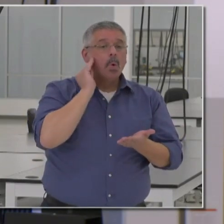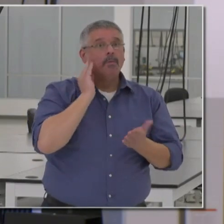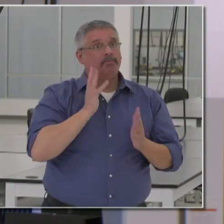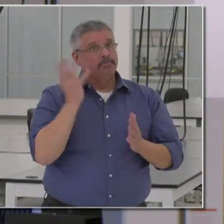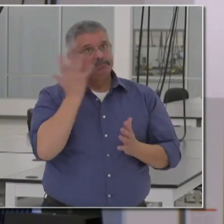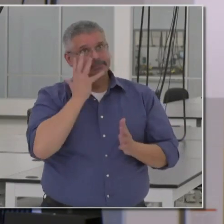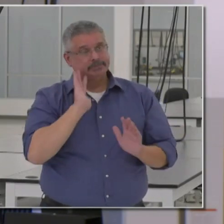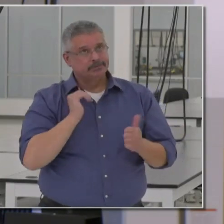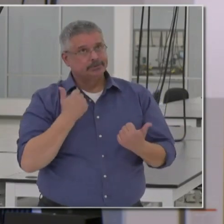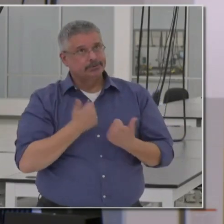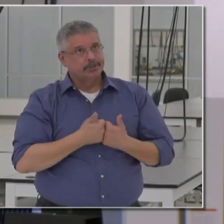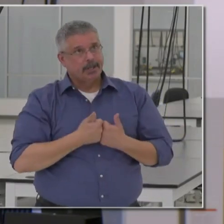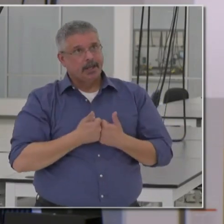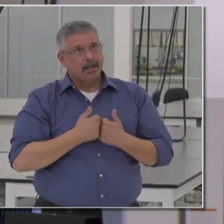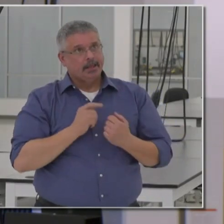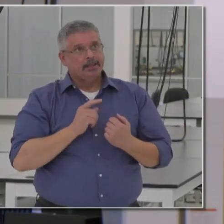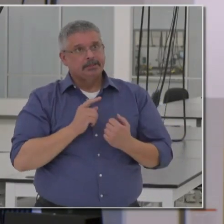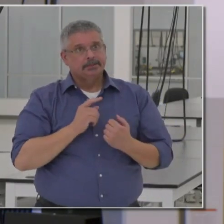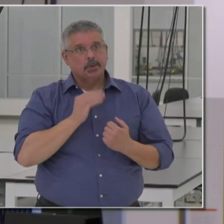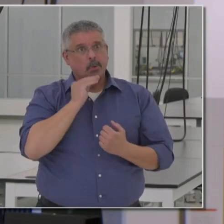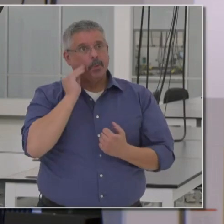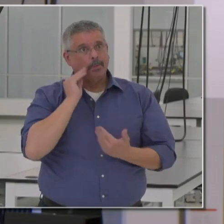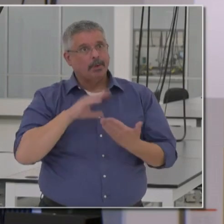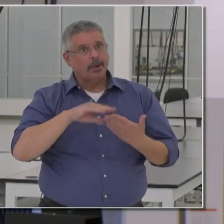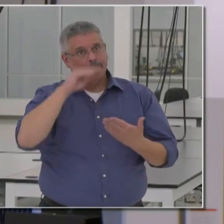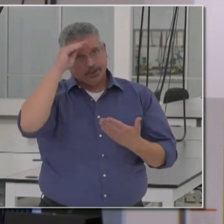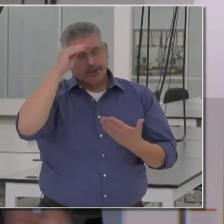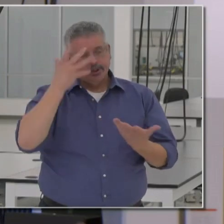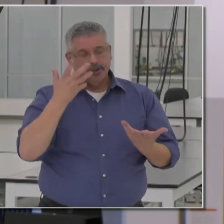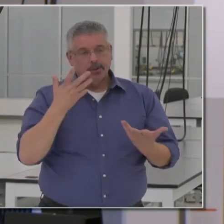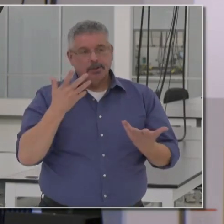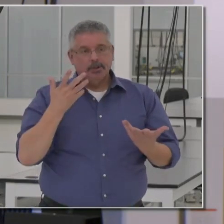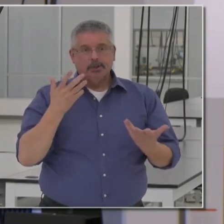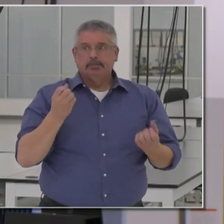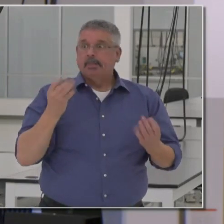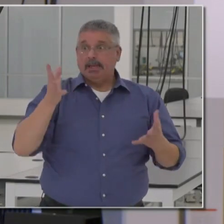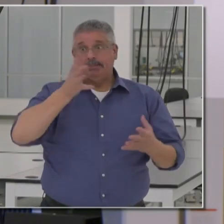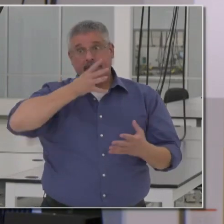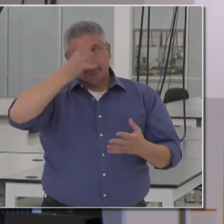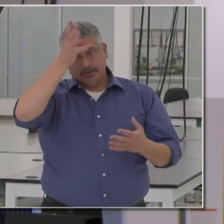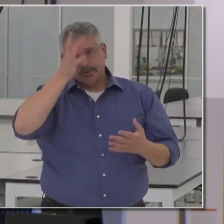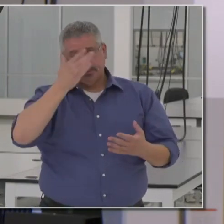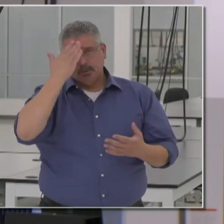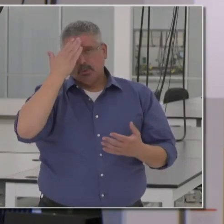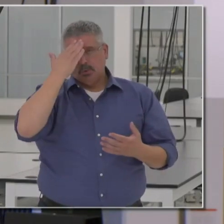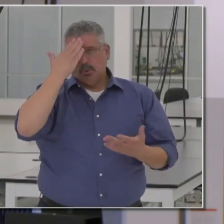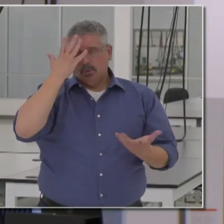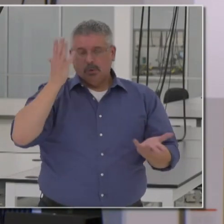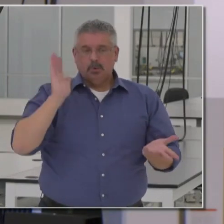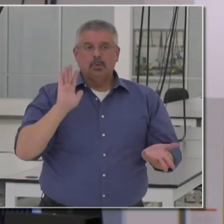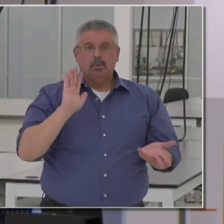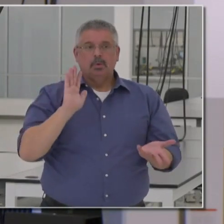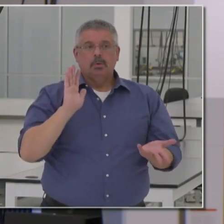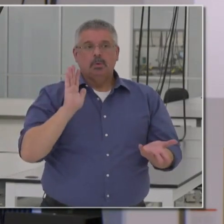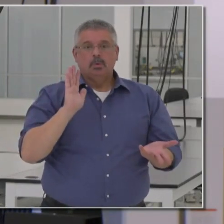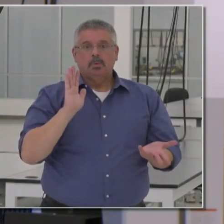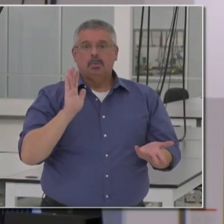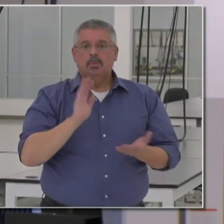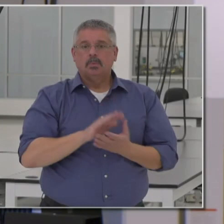challenging distance learning that we've been doing. So many parents are doing up and down the state. I remain,